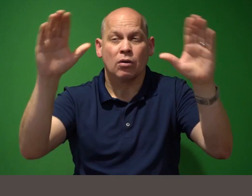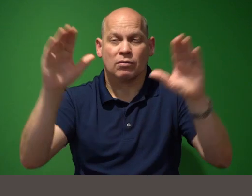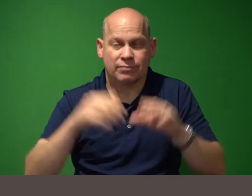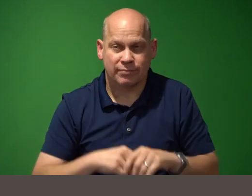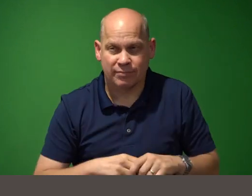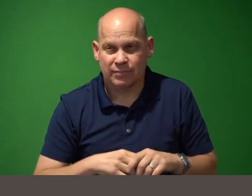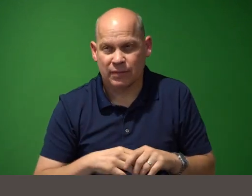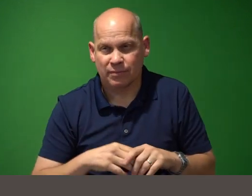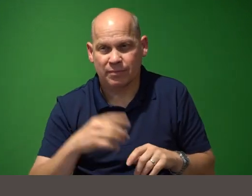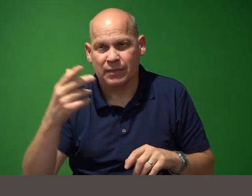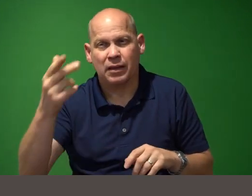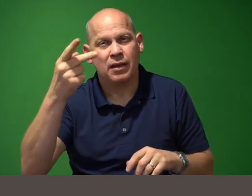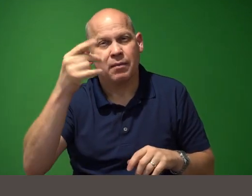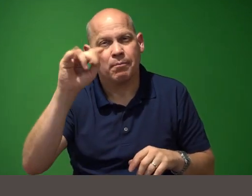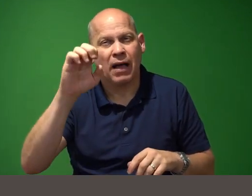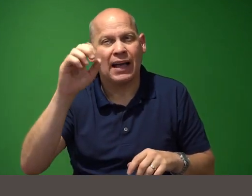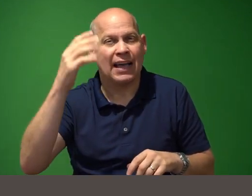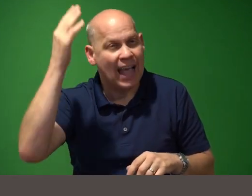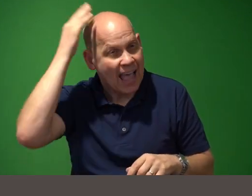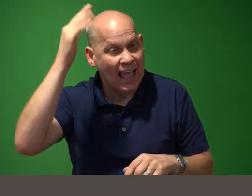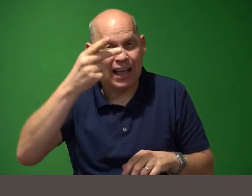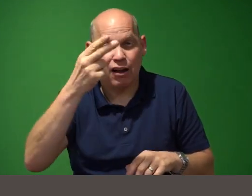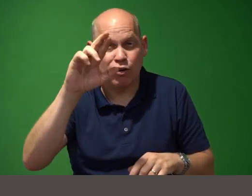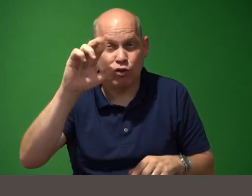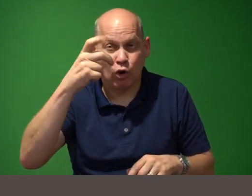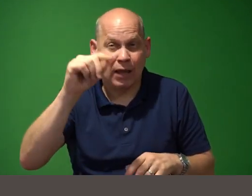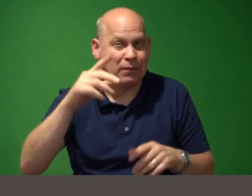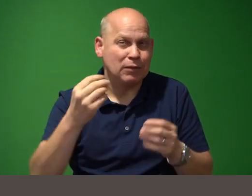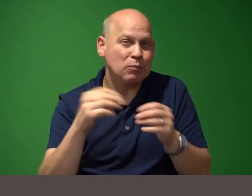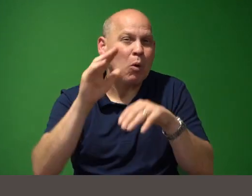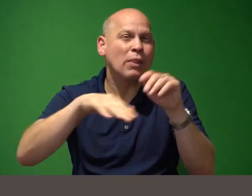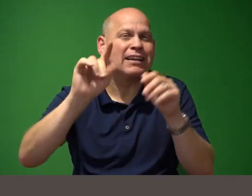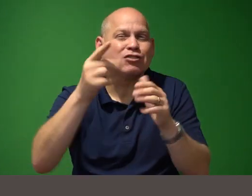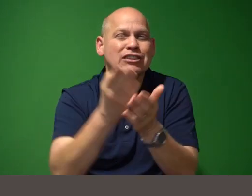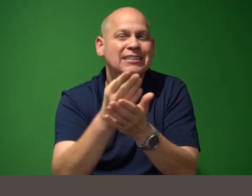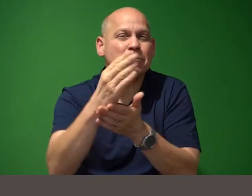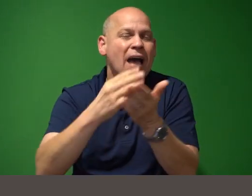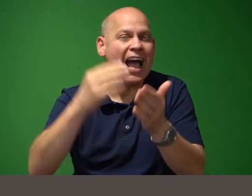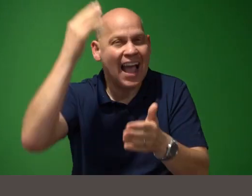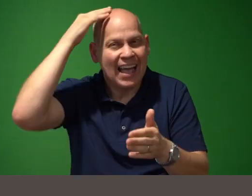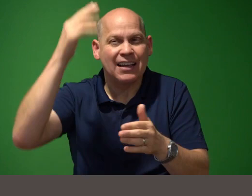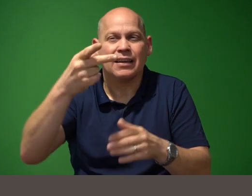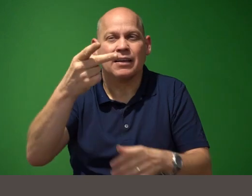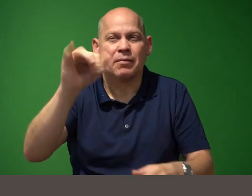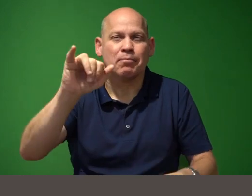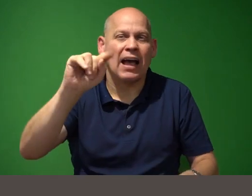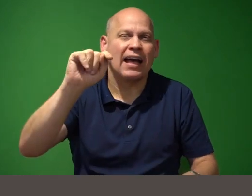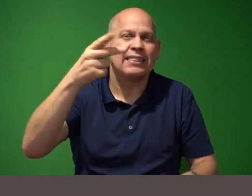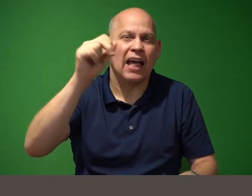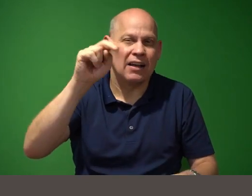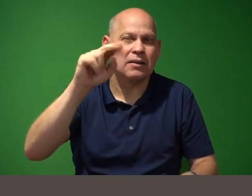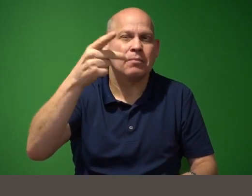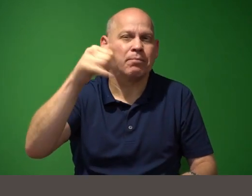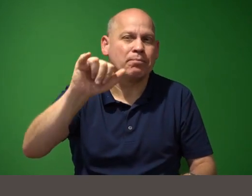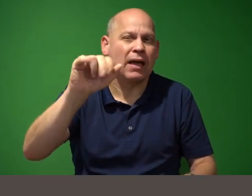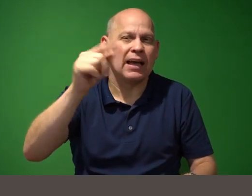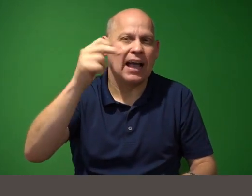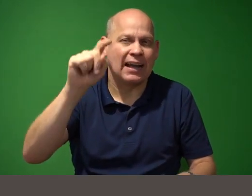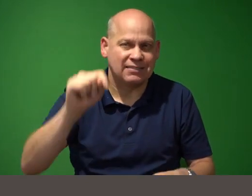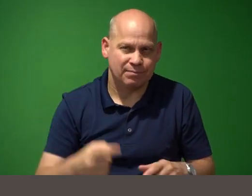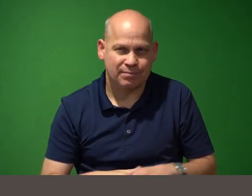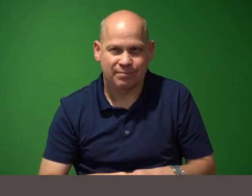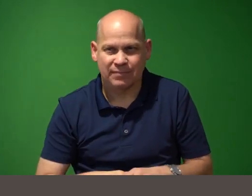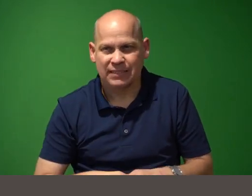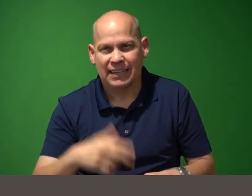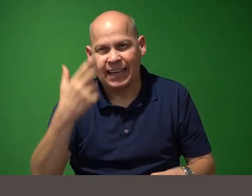it's more than just a pi that you wear on your head pyhat stands for python htmx asgi and tailwind asgi asgi